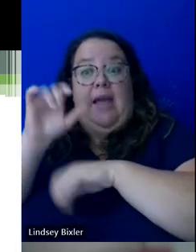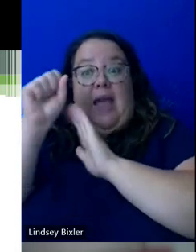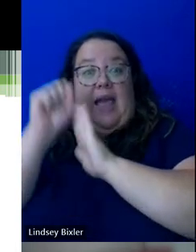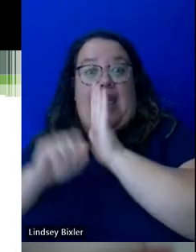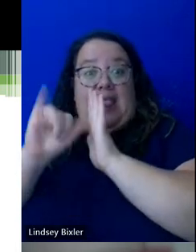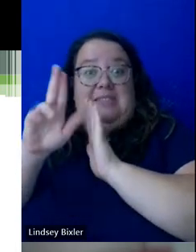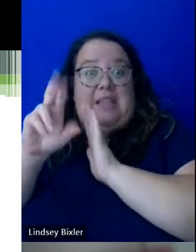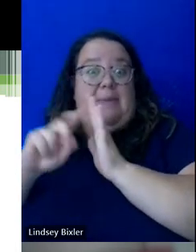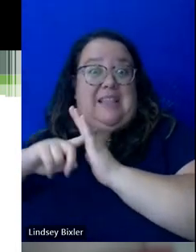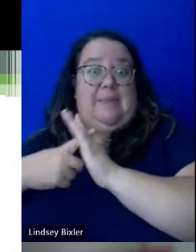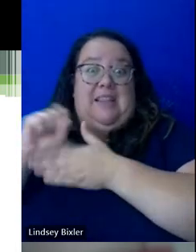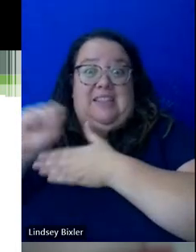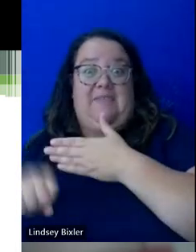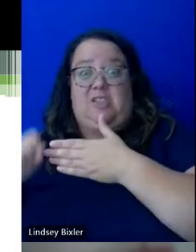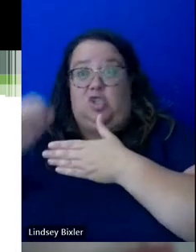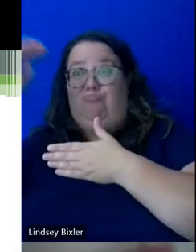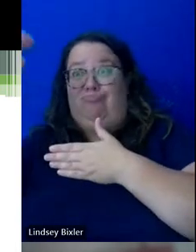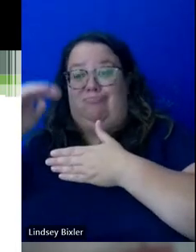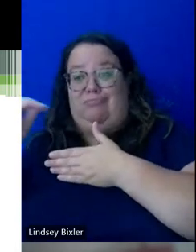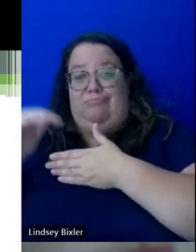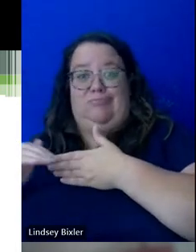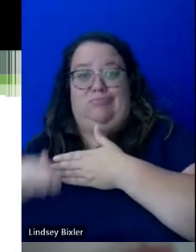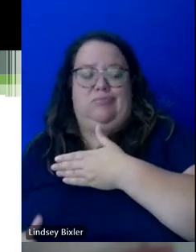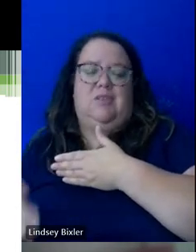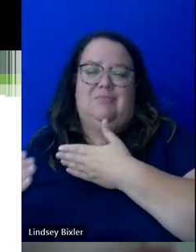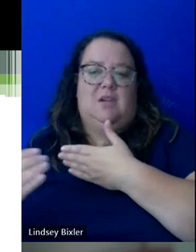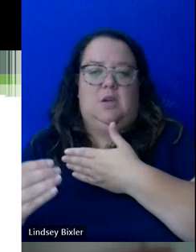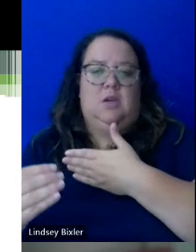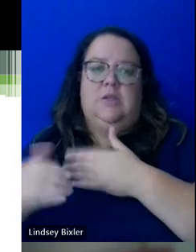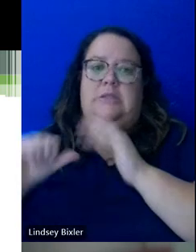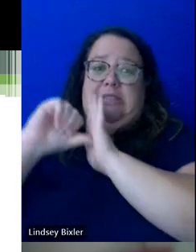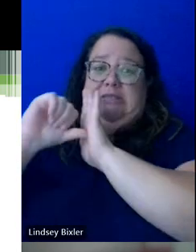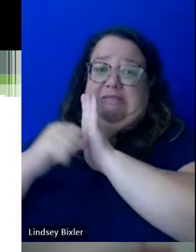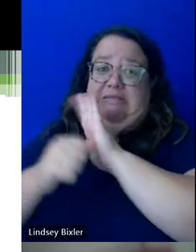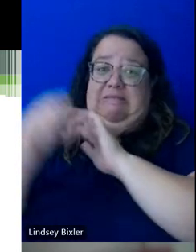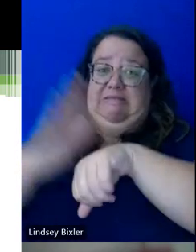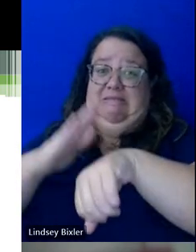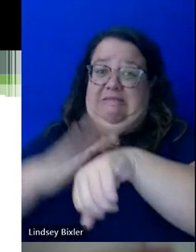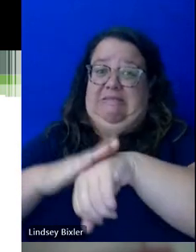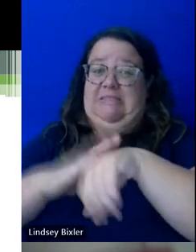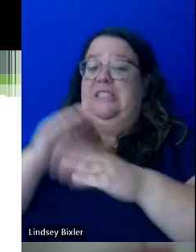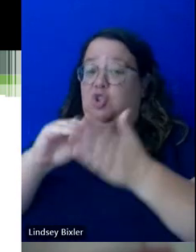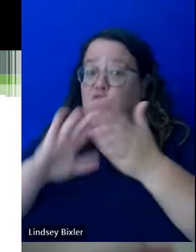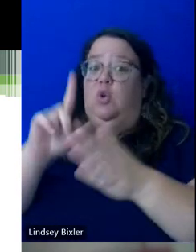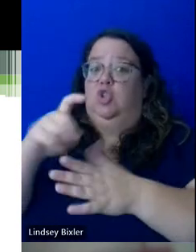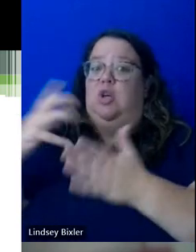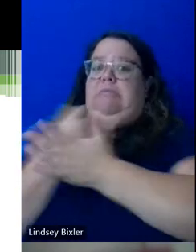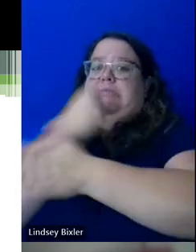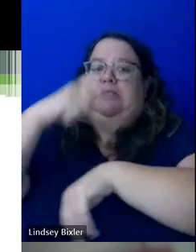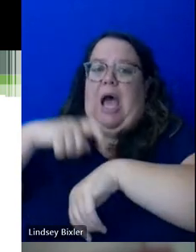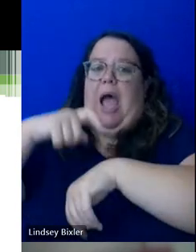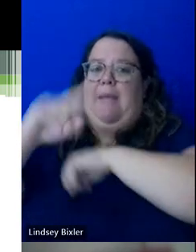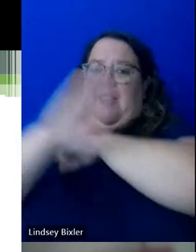course at the beginning of the semester. And so, what I cannot emphasize enough is students should kind of take the time in fall semester,